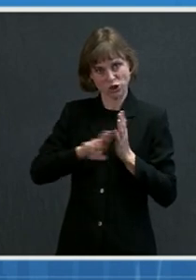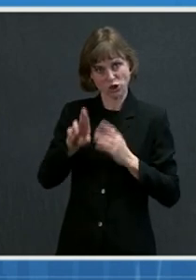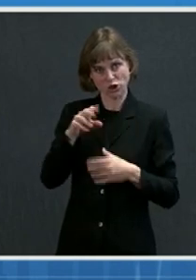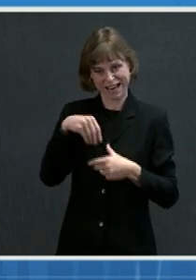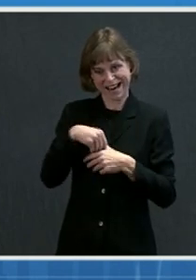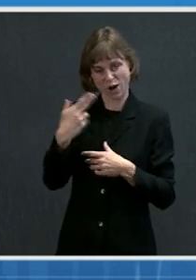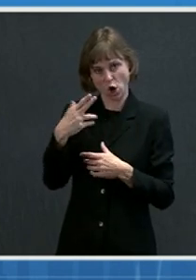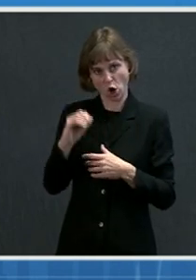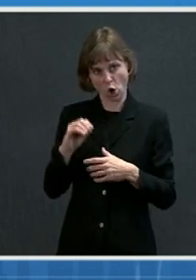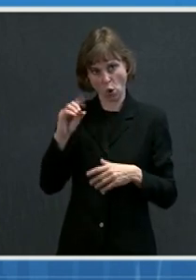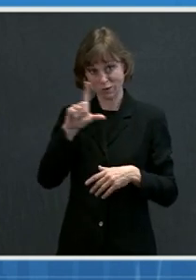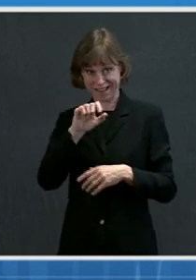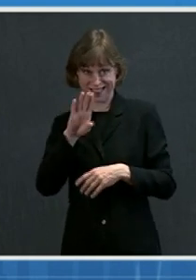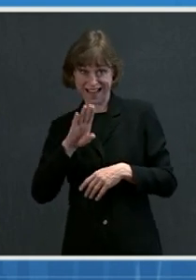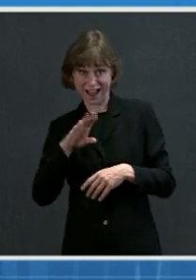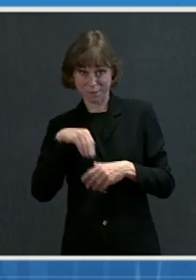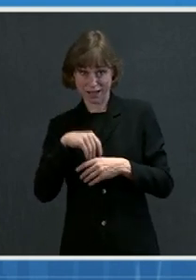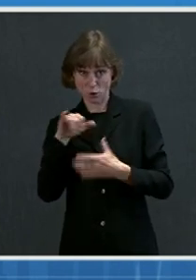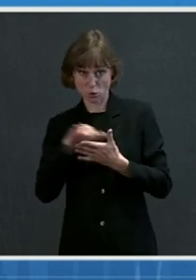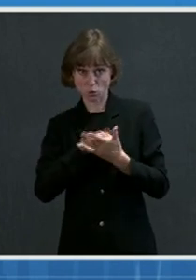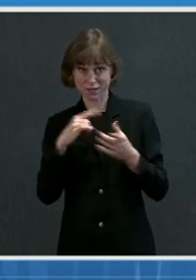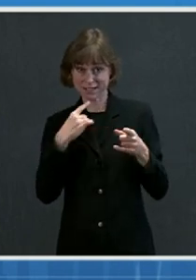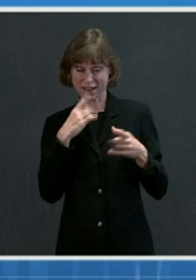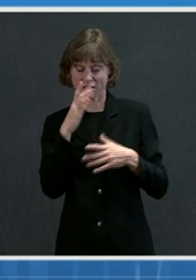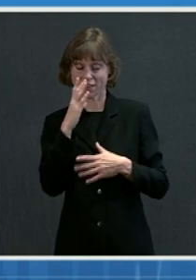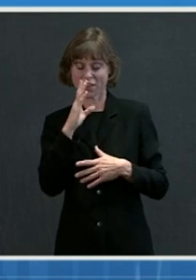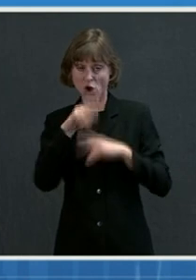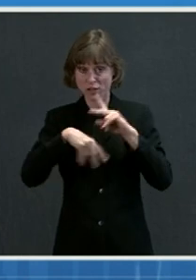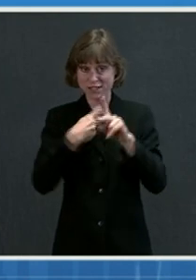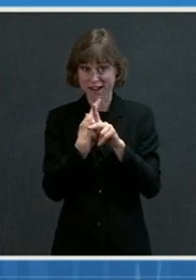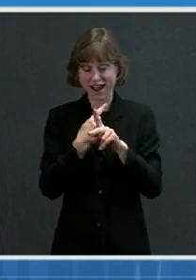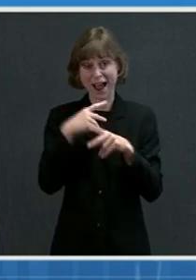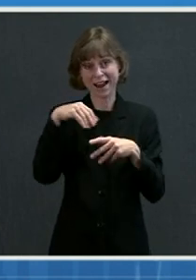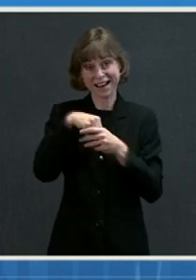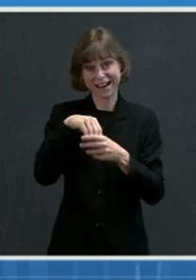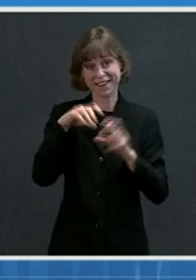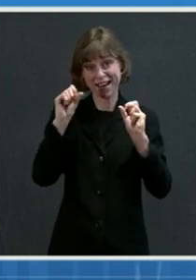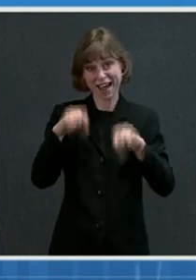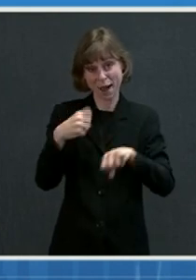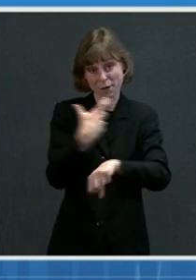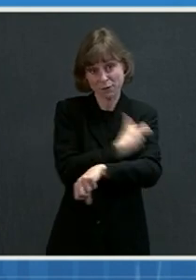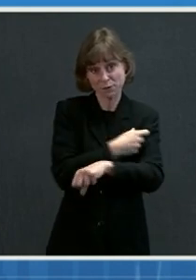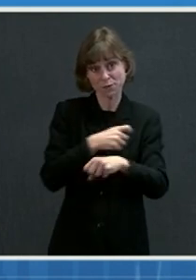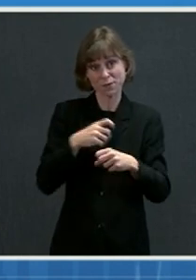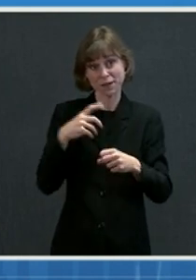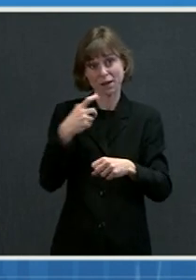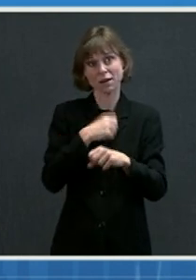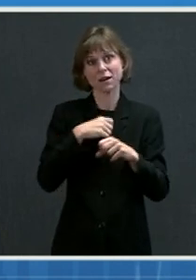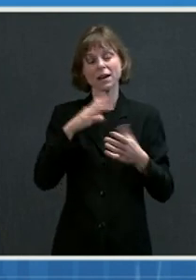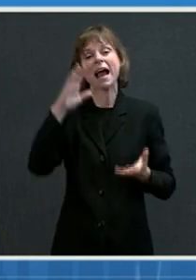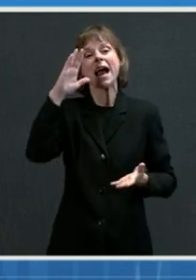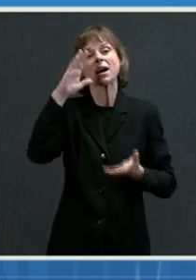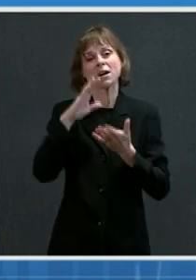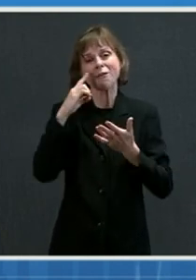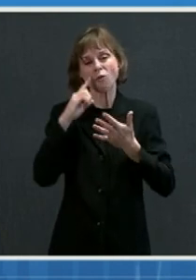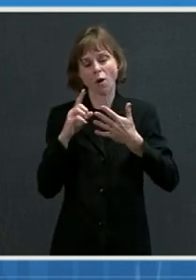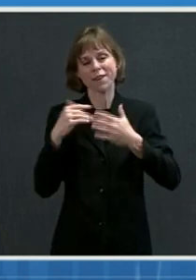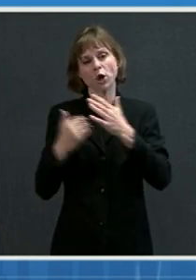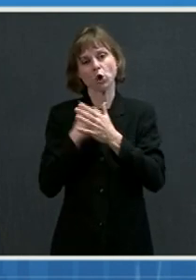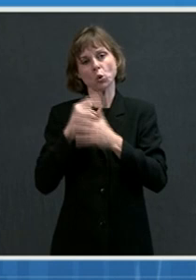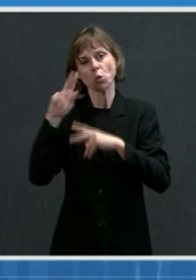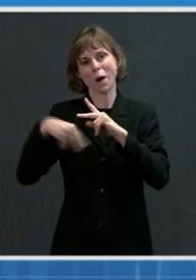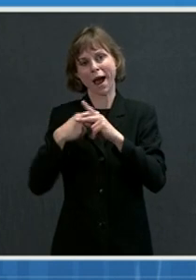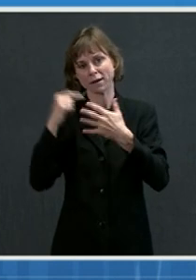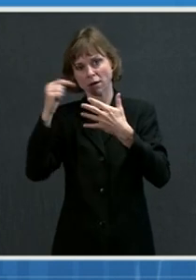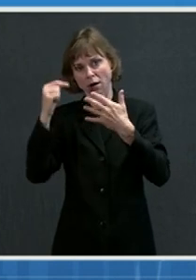the capability of vaccine-induced antibodies to protect, but it is a modest diminution, which